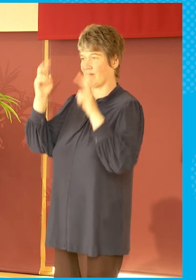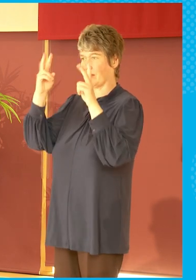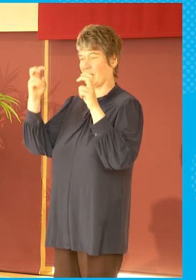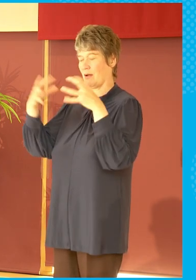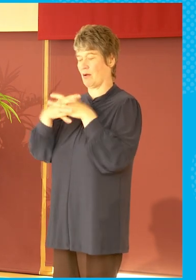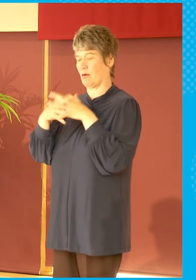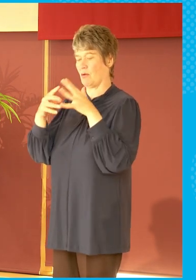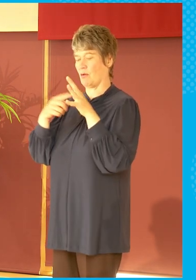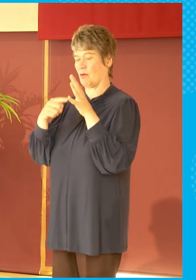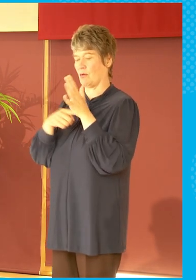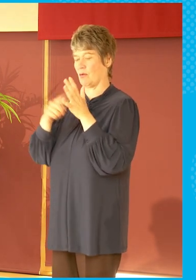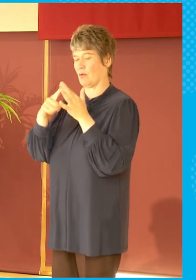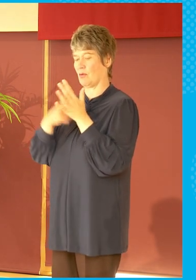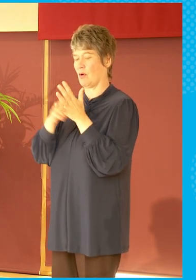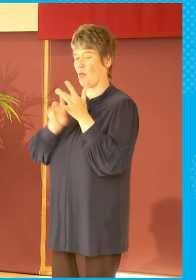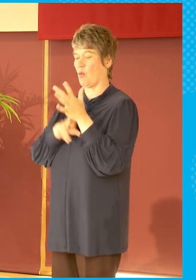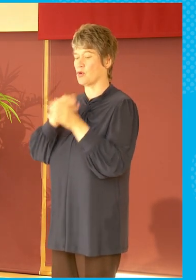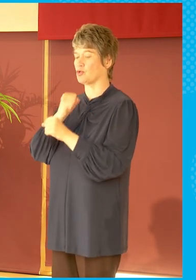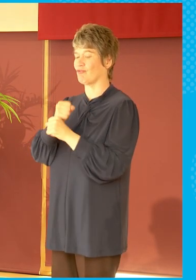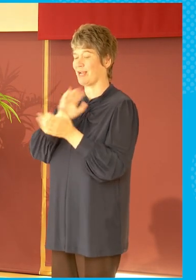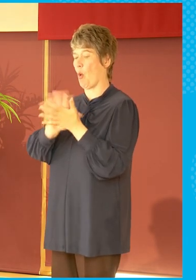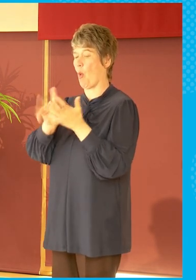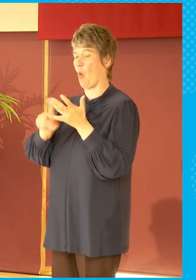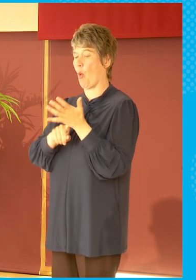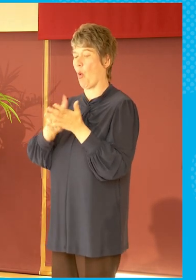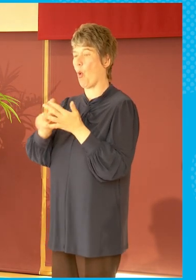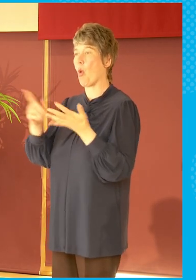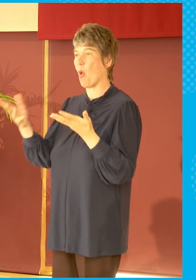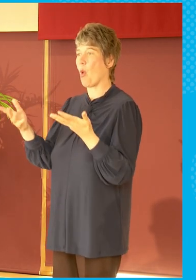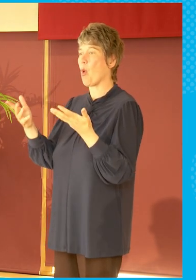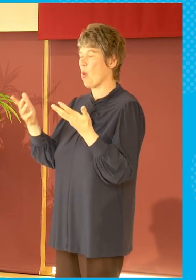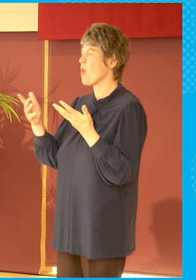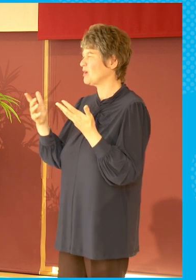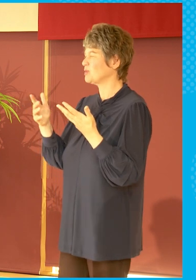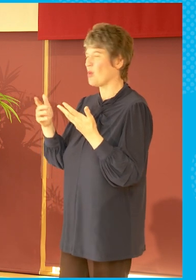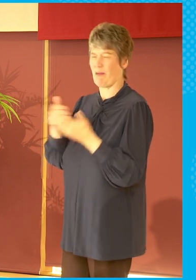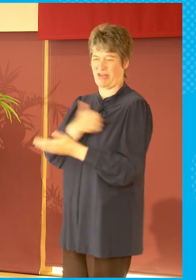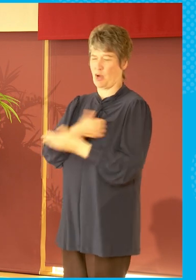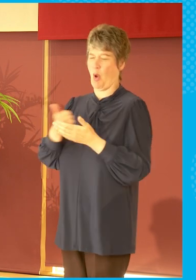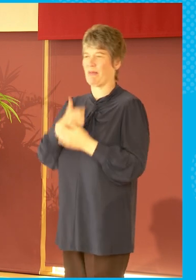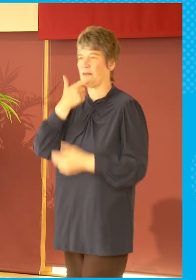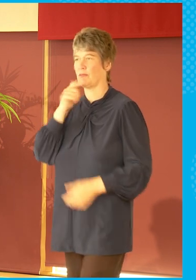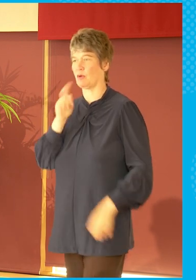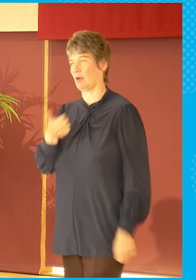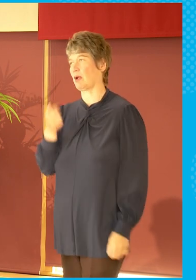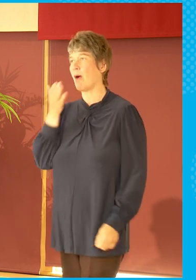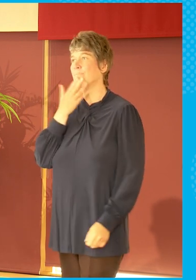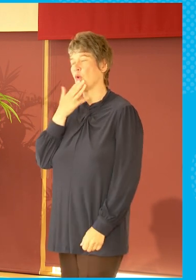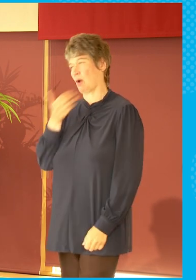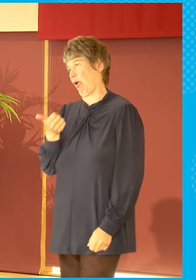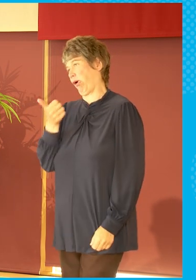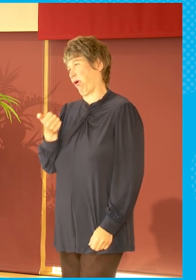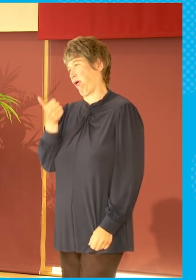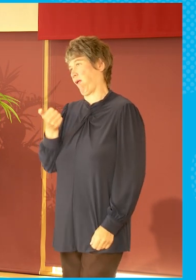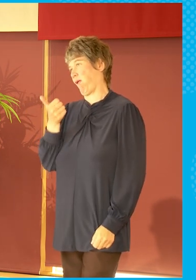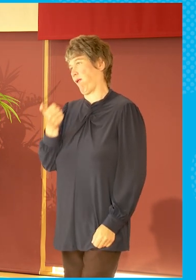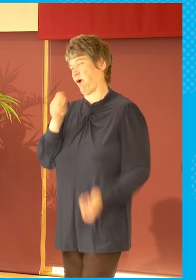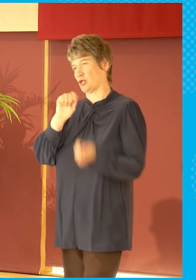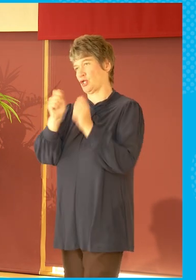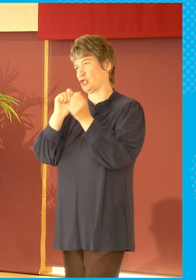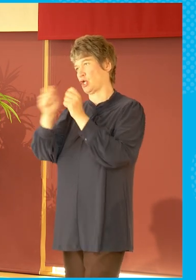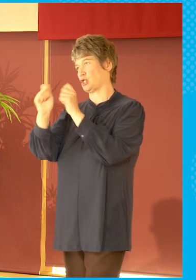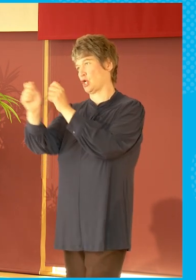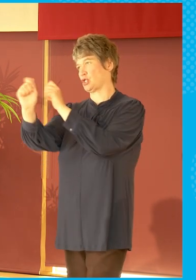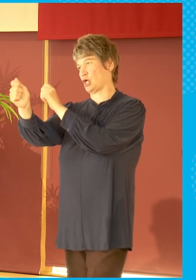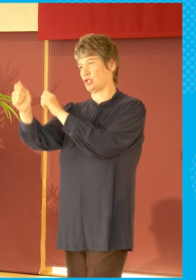usually we would channel hop and we would watch a show and then the next day